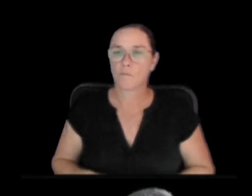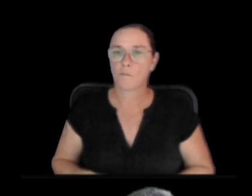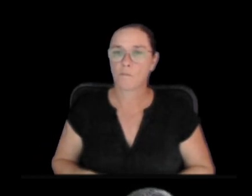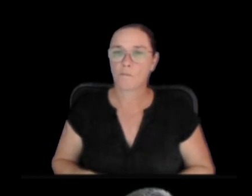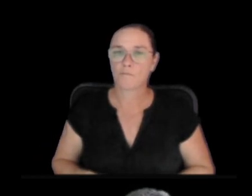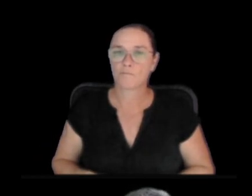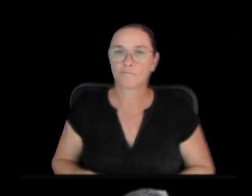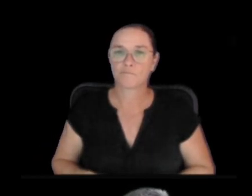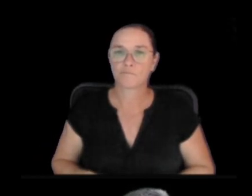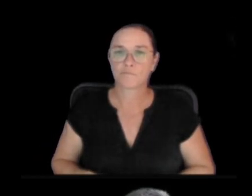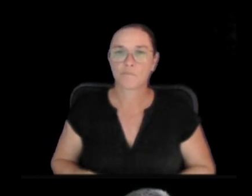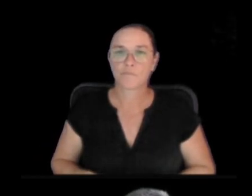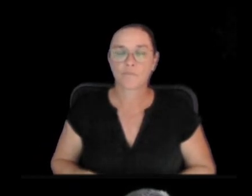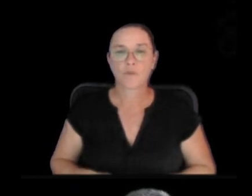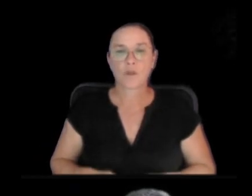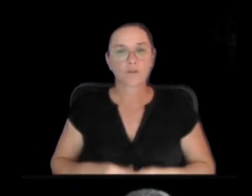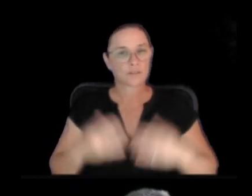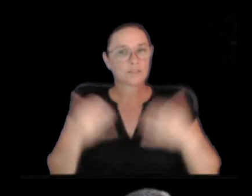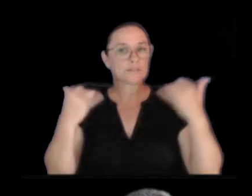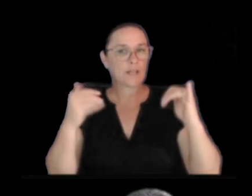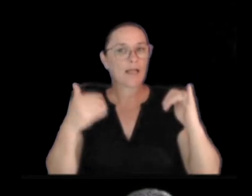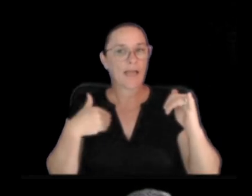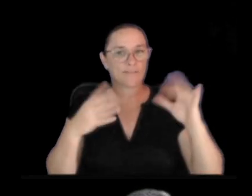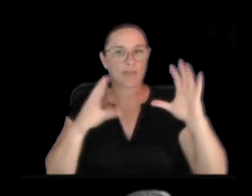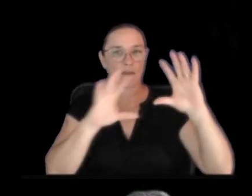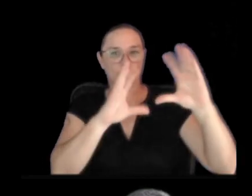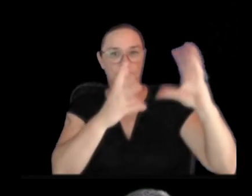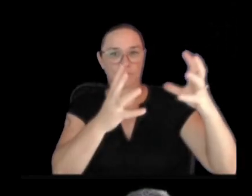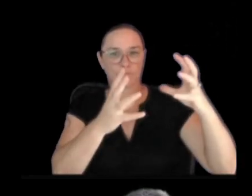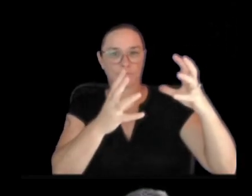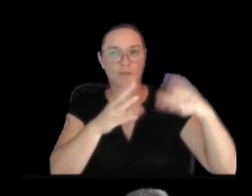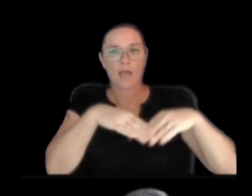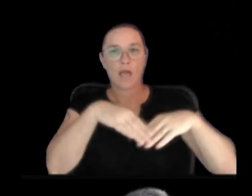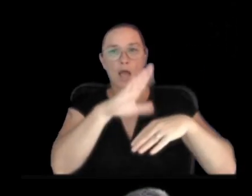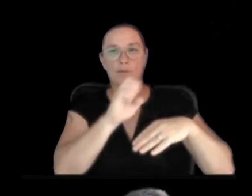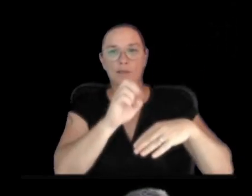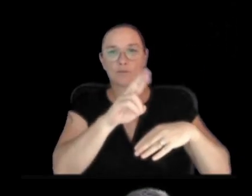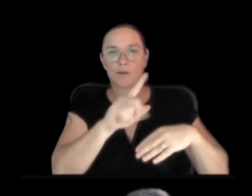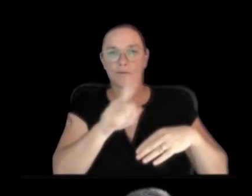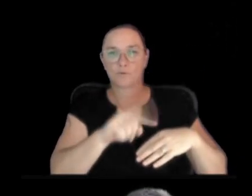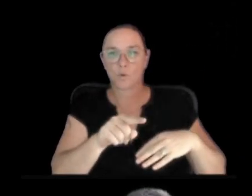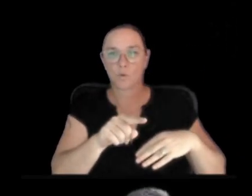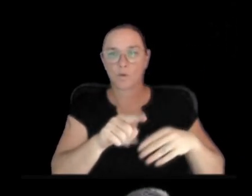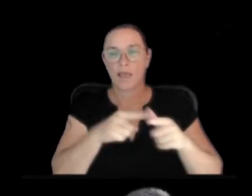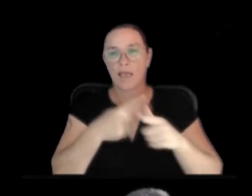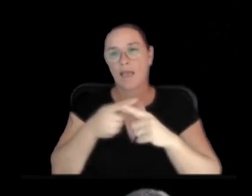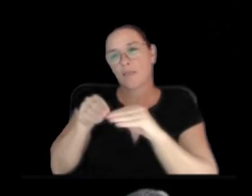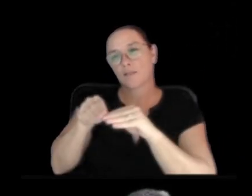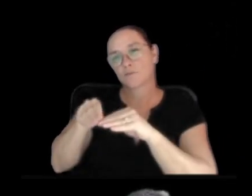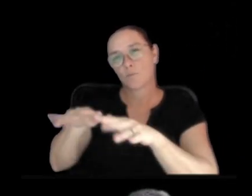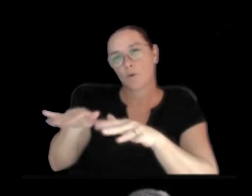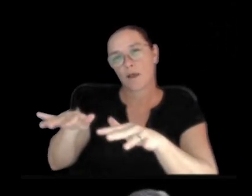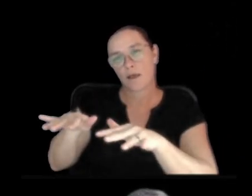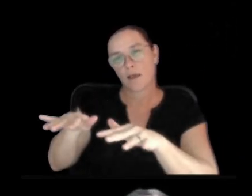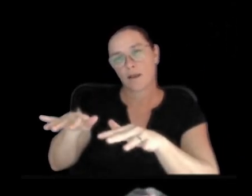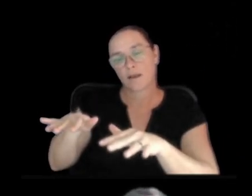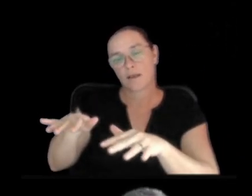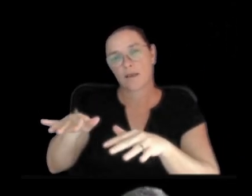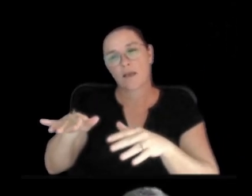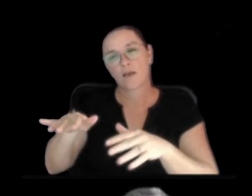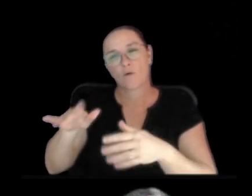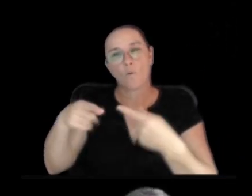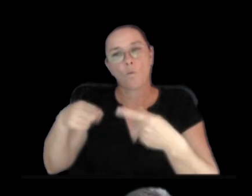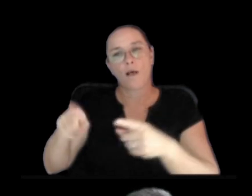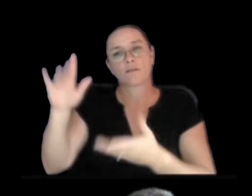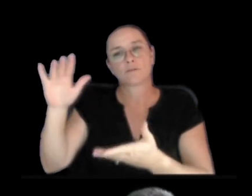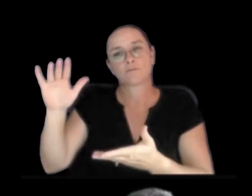but they are distributed in this pattern clustered around the Upper East Rift more densely and more spread out as the slowdown occurs in the